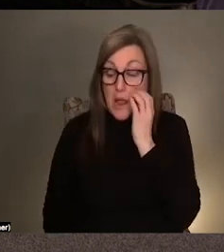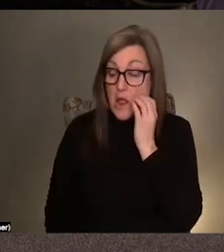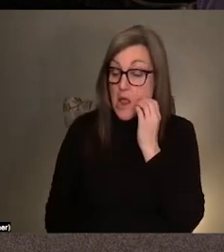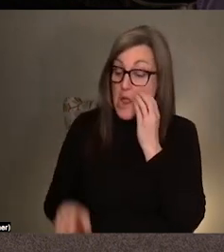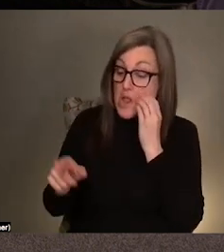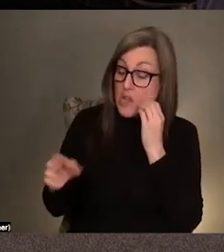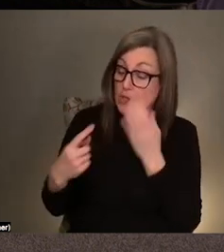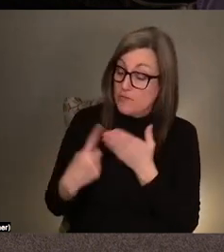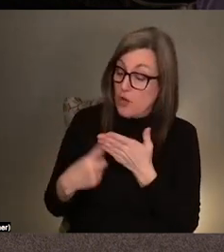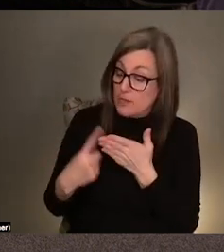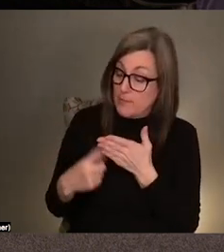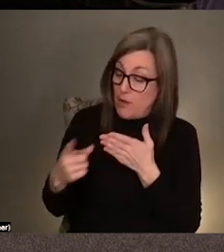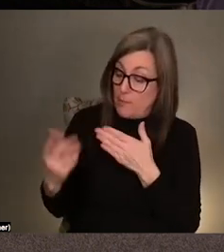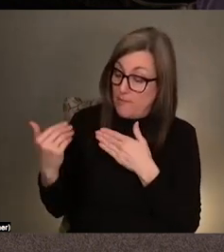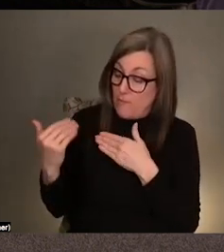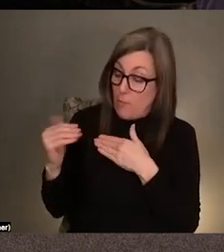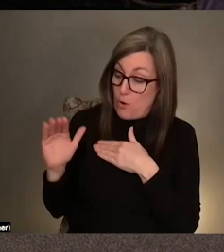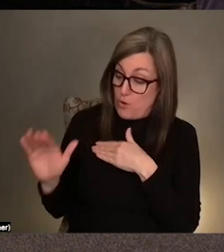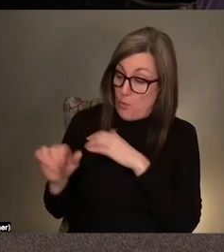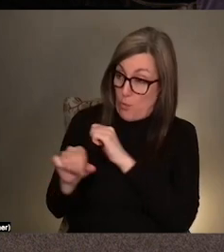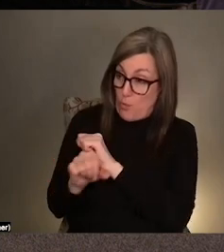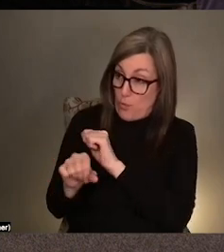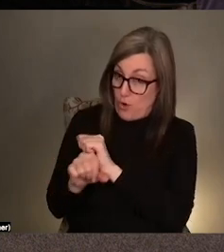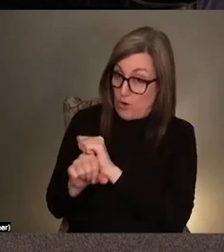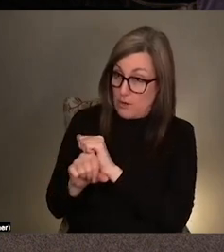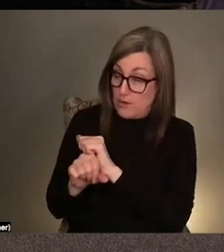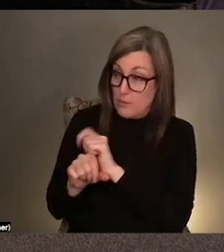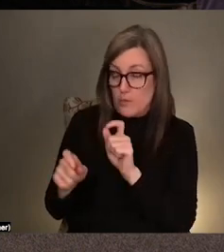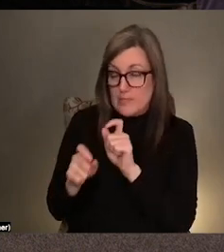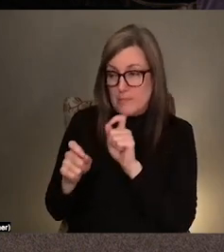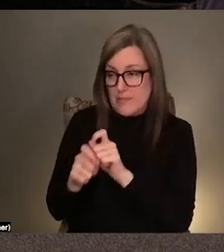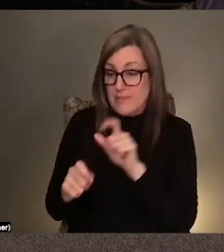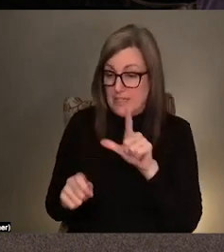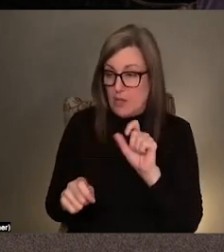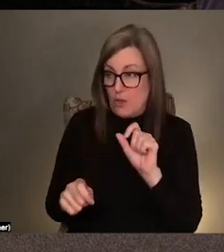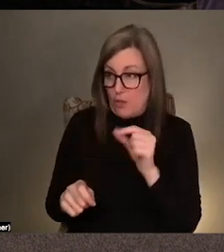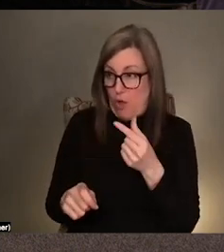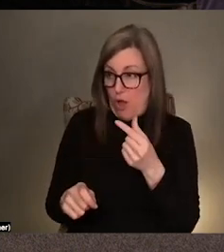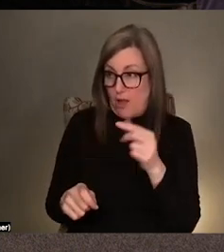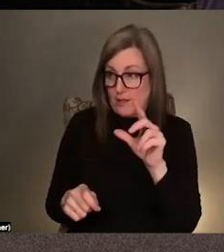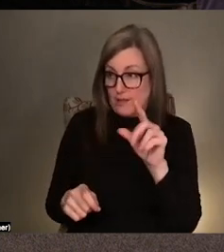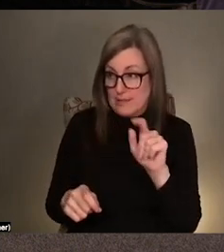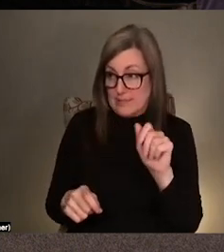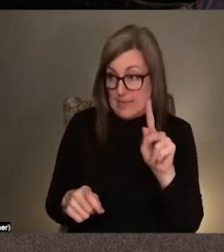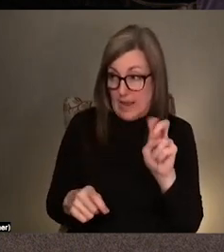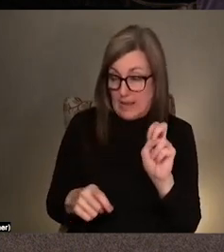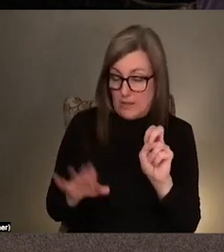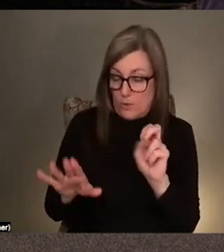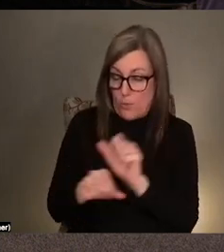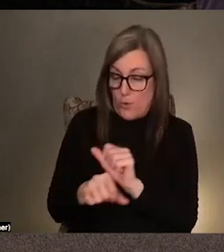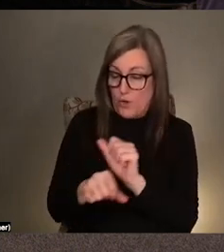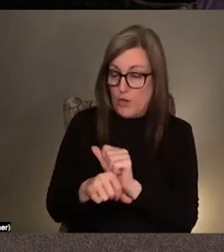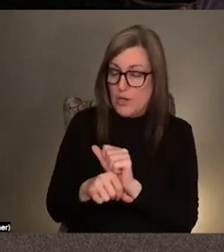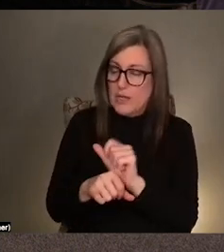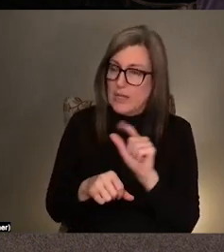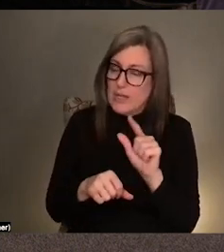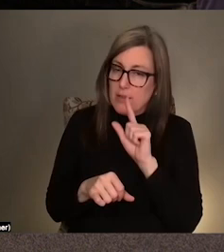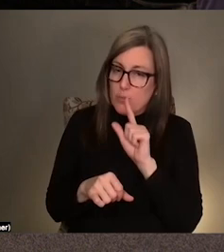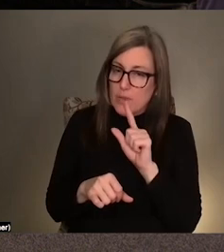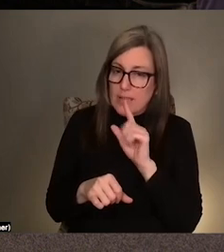how your work, but specifically also Long Take really touches upon the relationship between